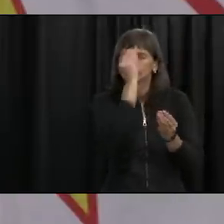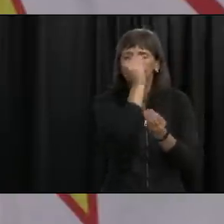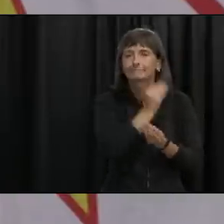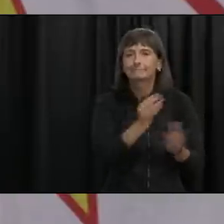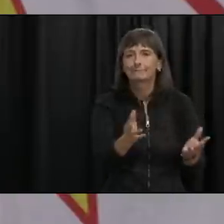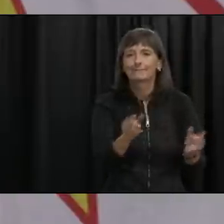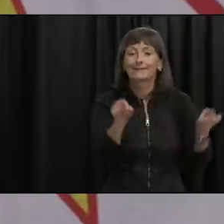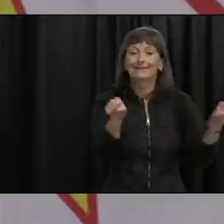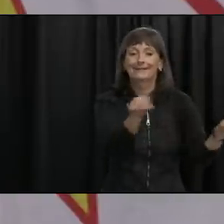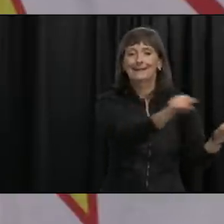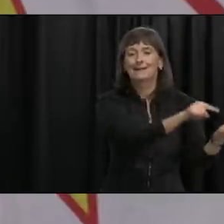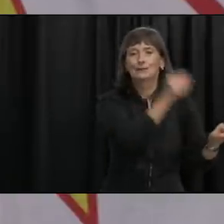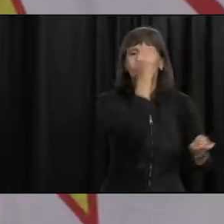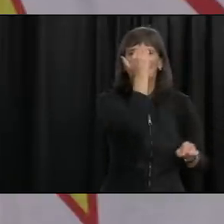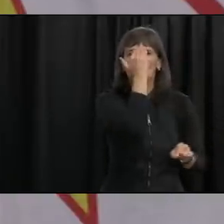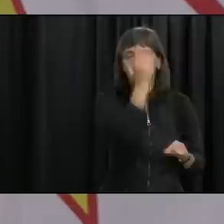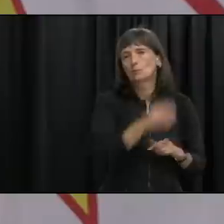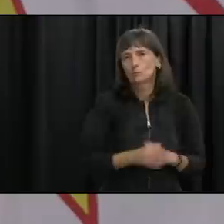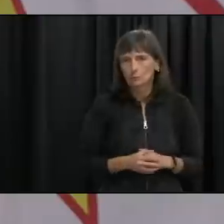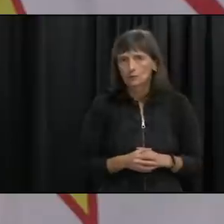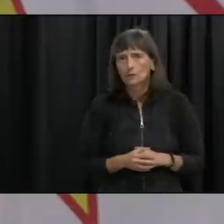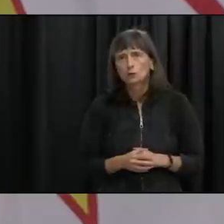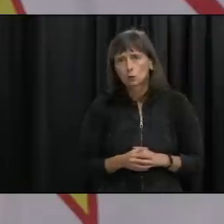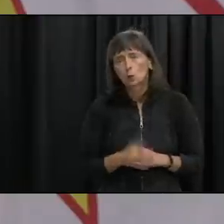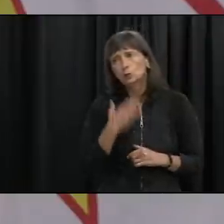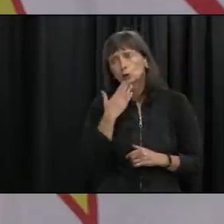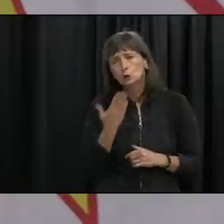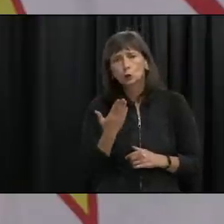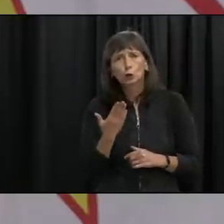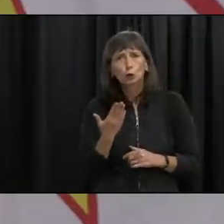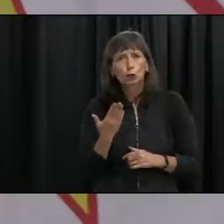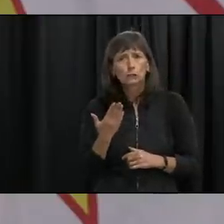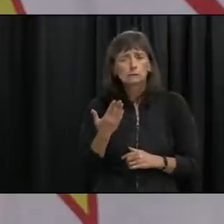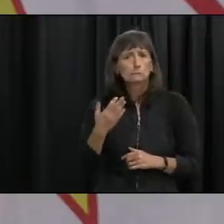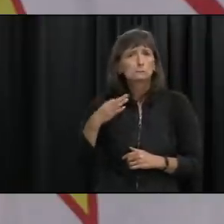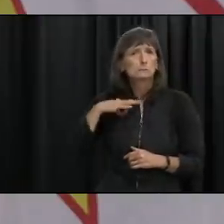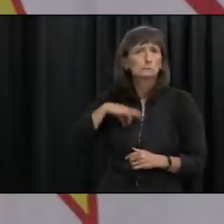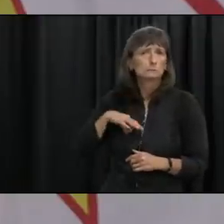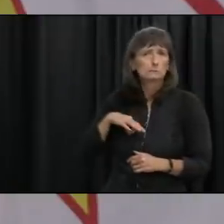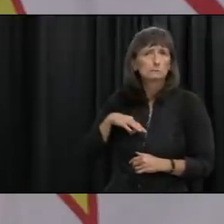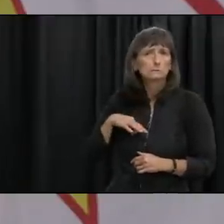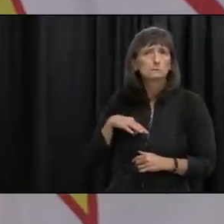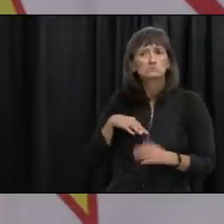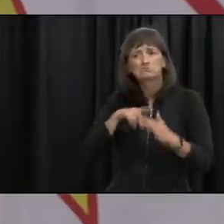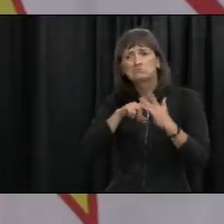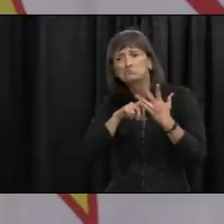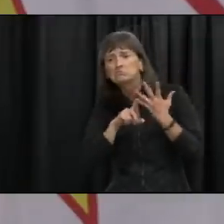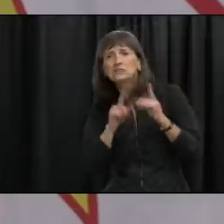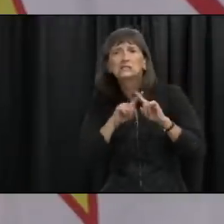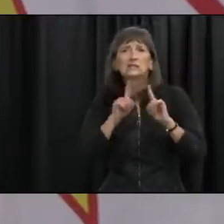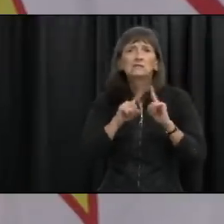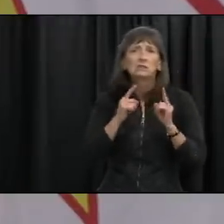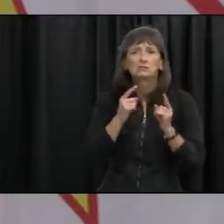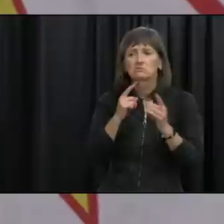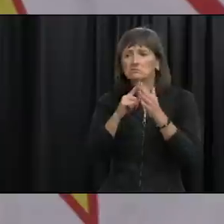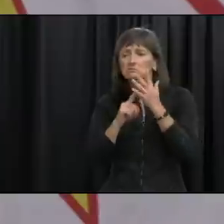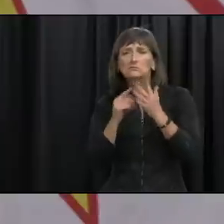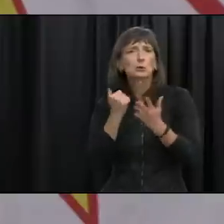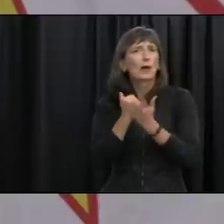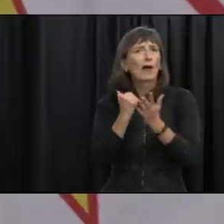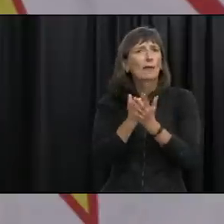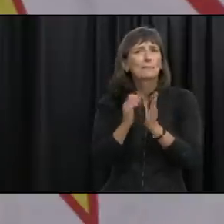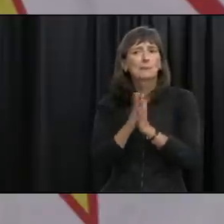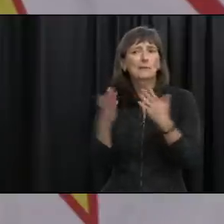tool i mean this is the incredible thing that i've seen since uh you know the start of covid all the new tools that have been put in the public health um